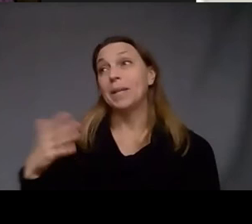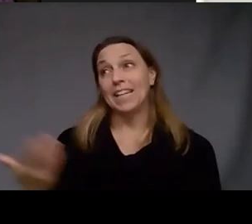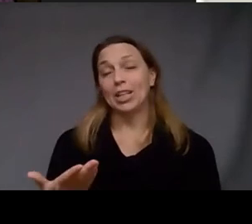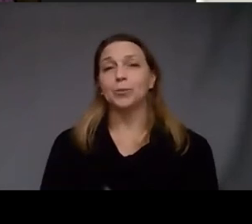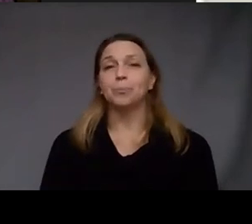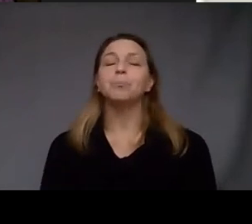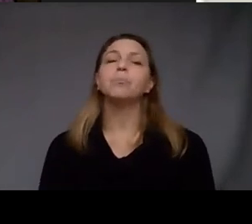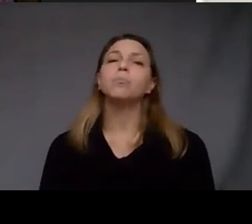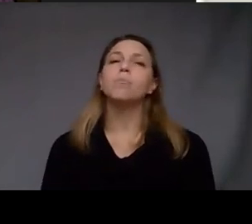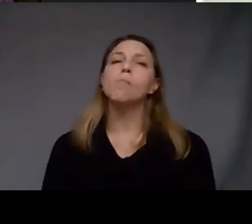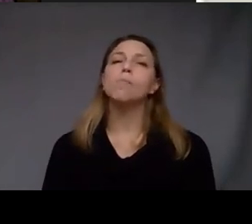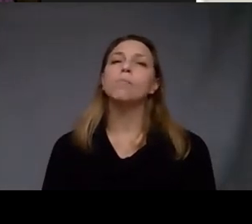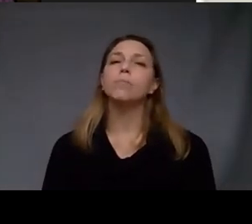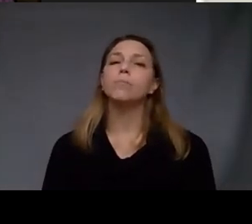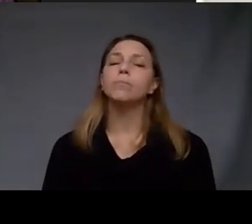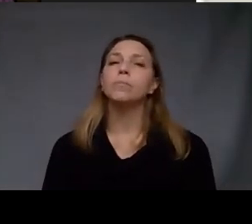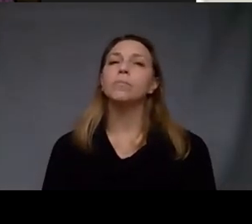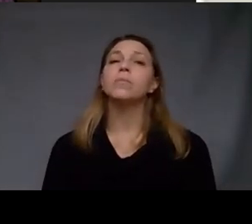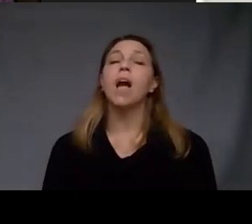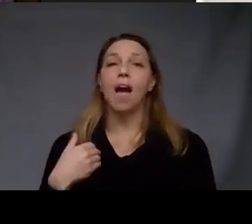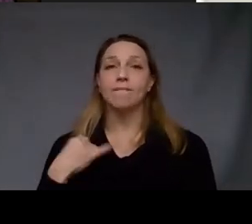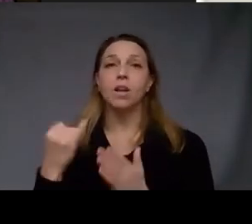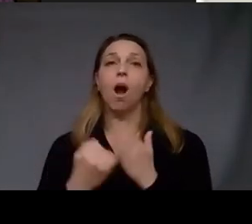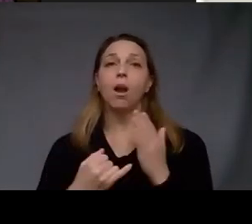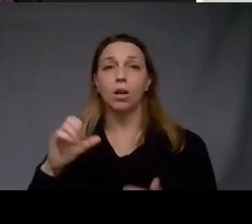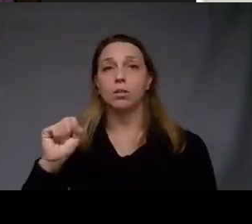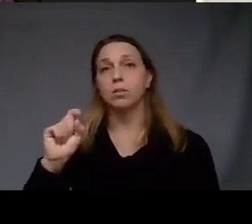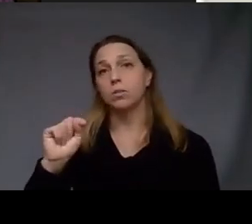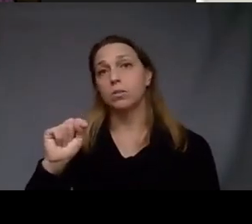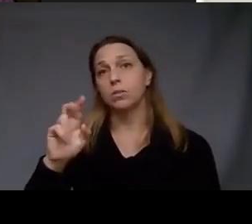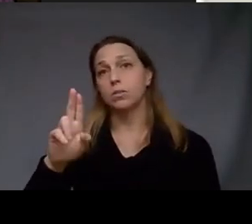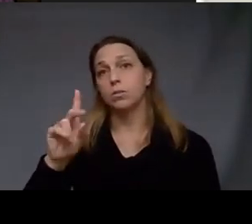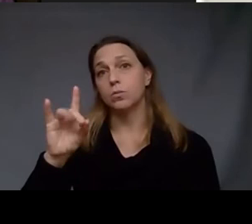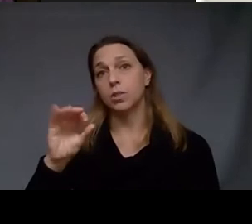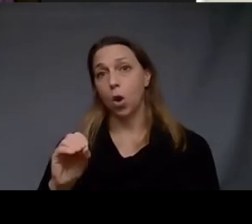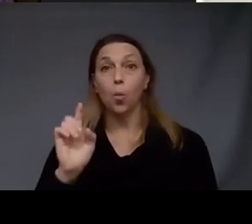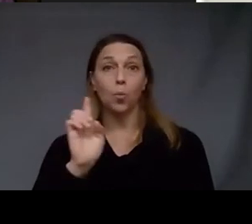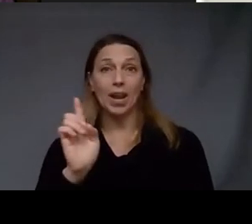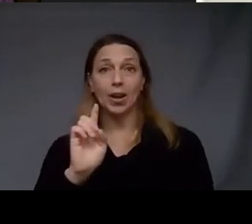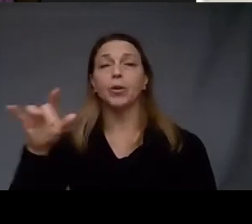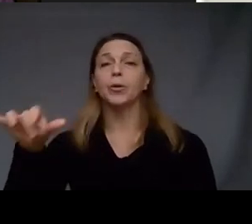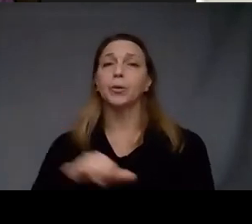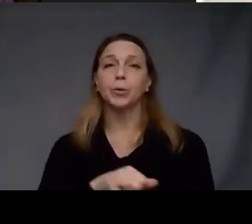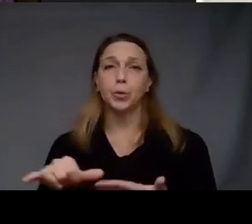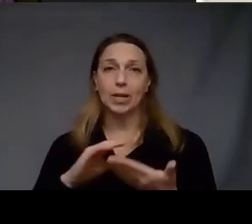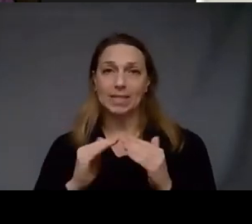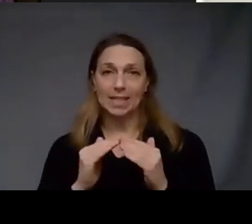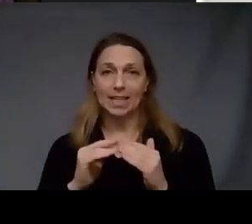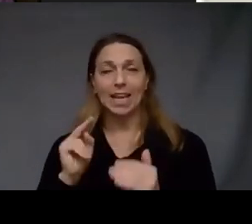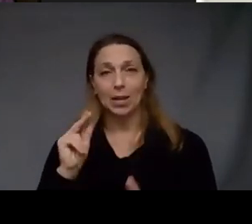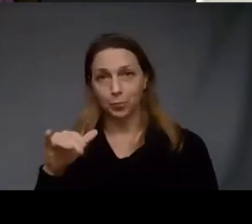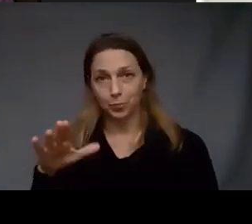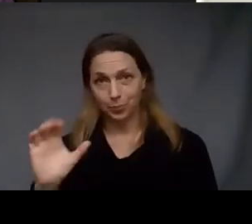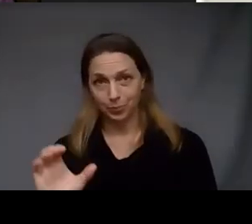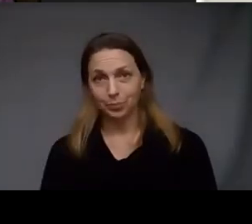yes I have an art studio in New York City and it's my